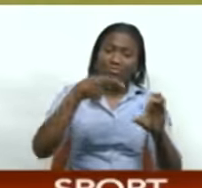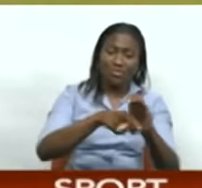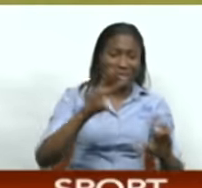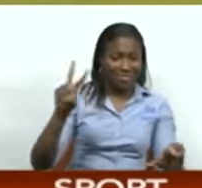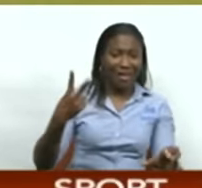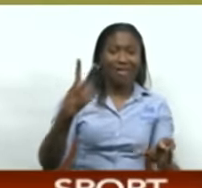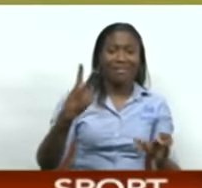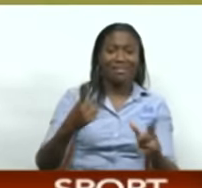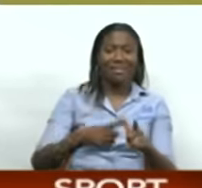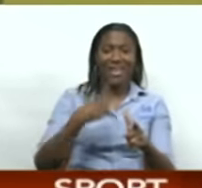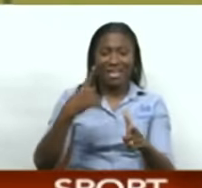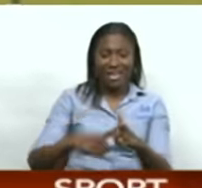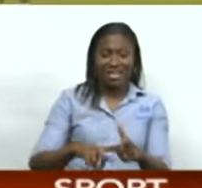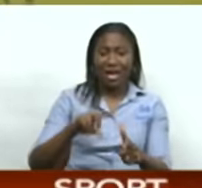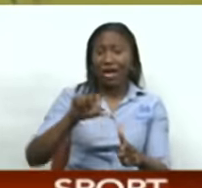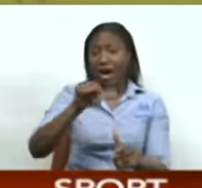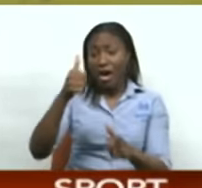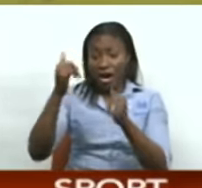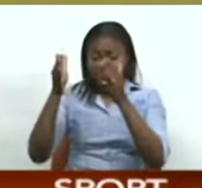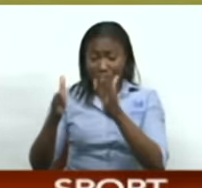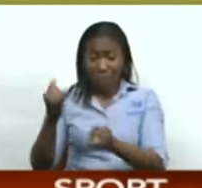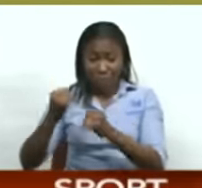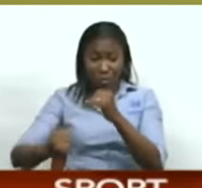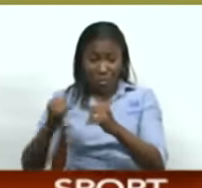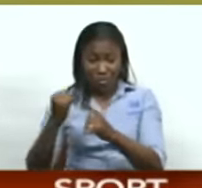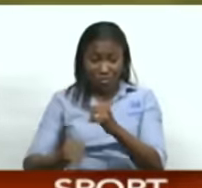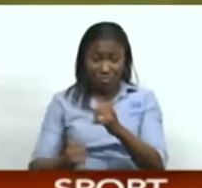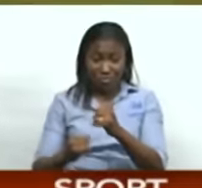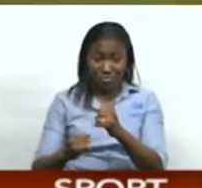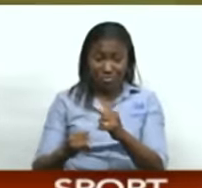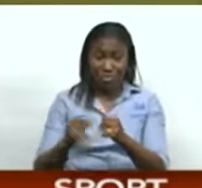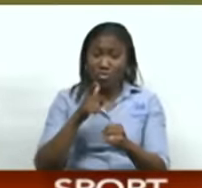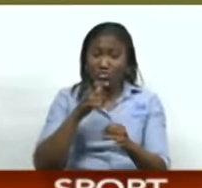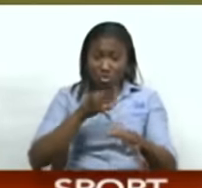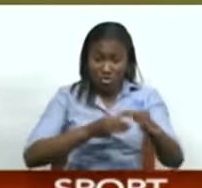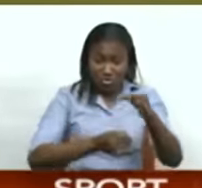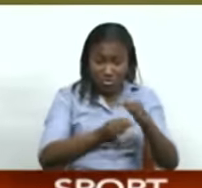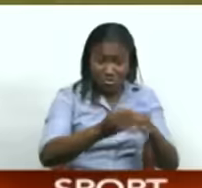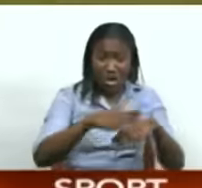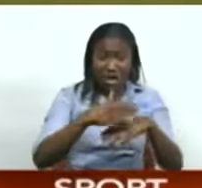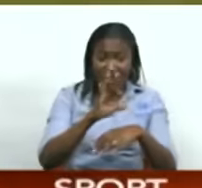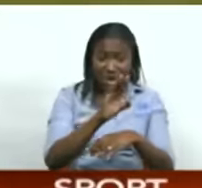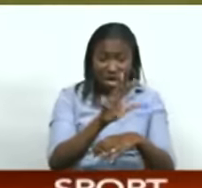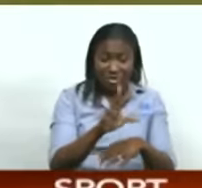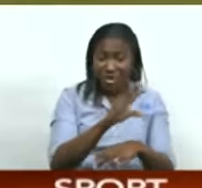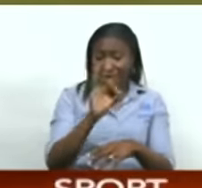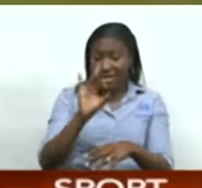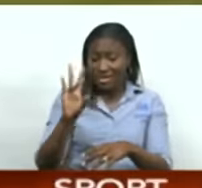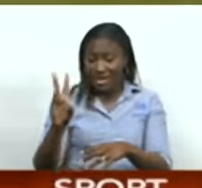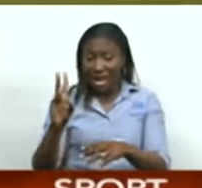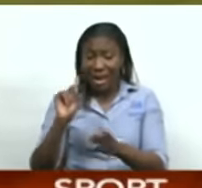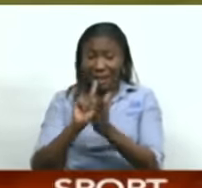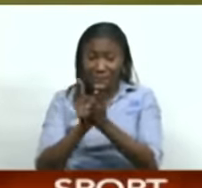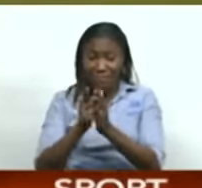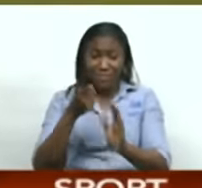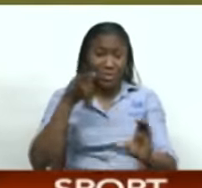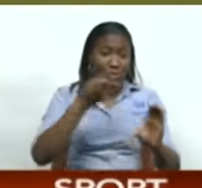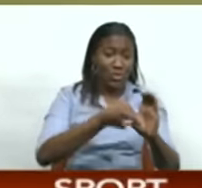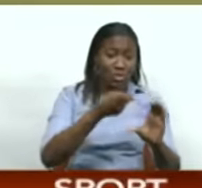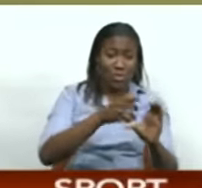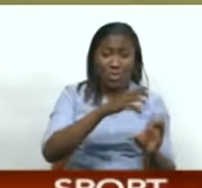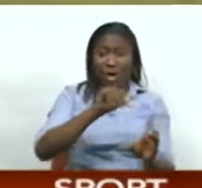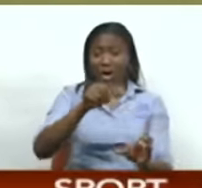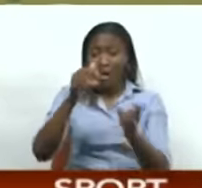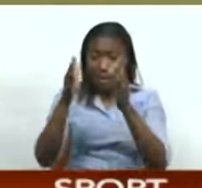but substitute Kayden Trestrael netted an injury-time brace with goals in the 93rd and 97th, while Luke Correa, he